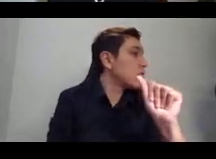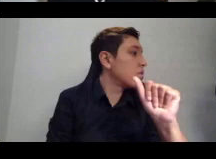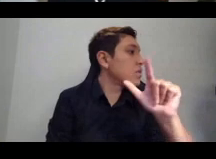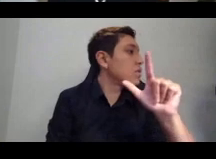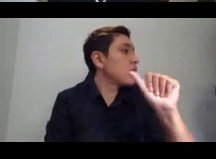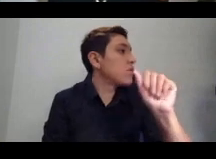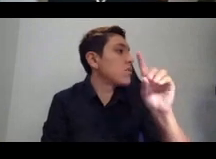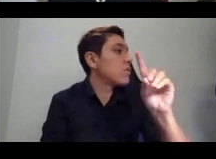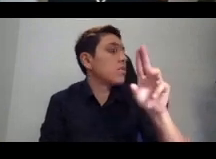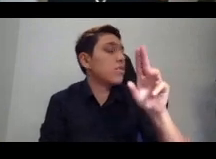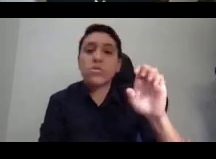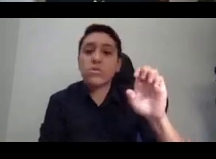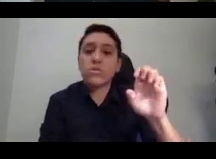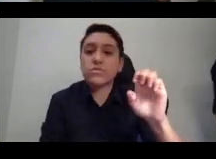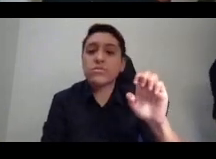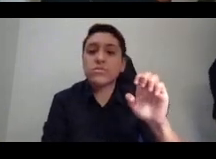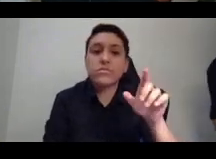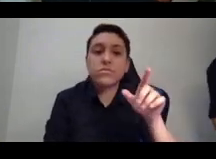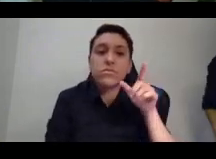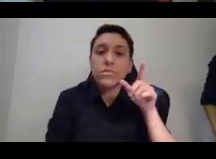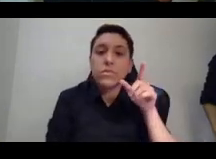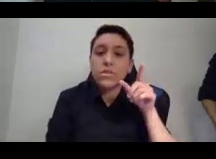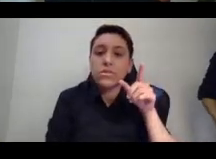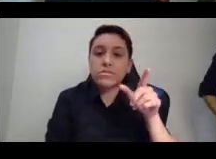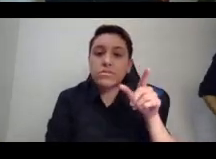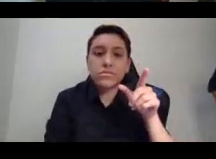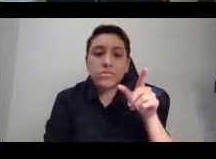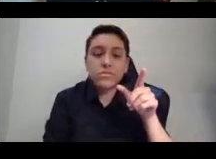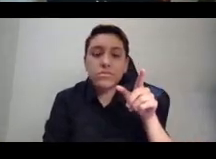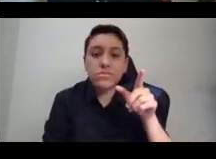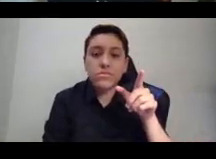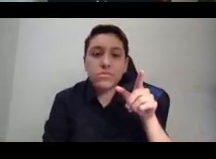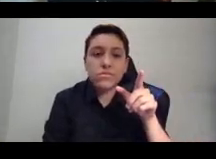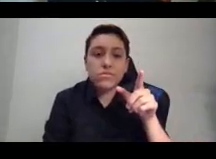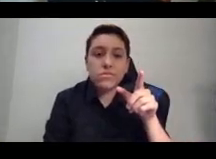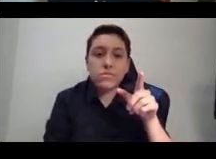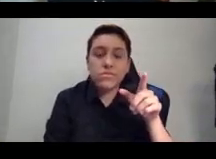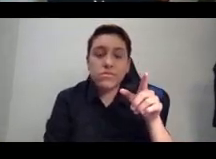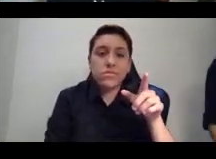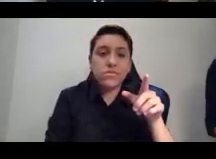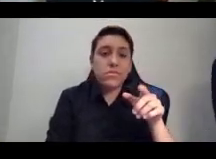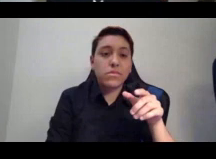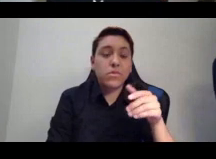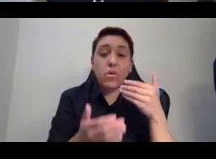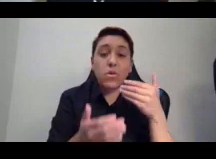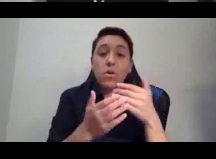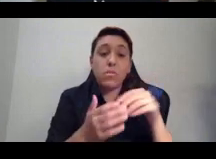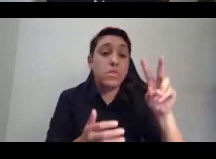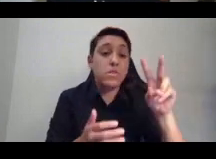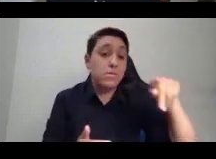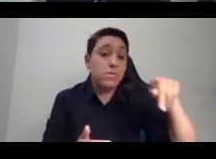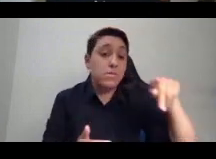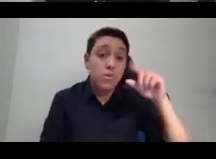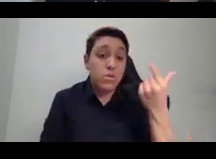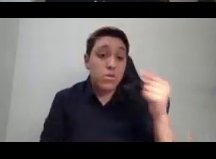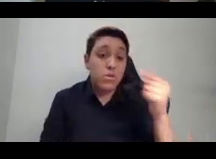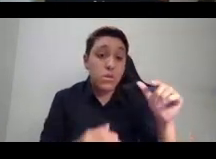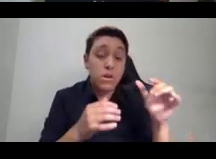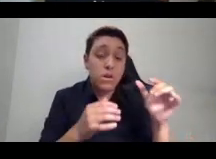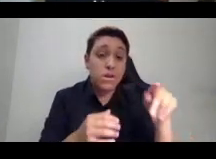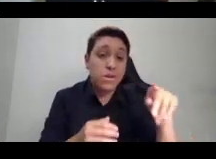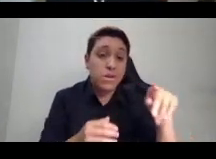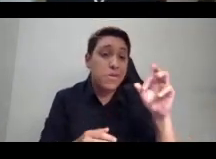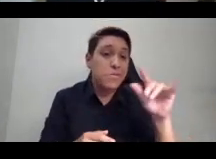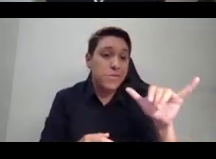was a candidate for vice president of the Green Party, a cannabis farmer